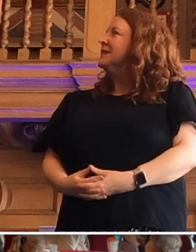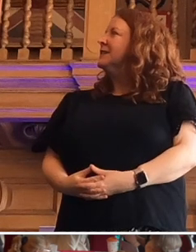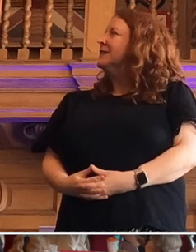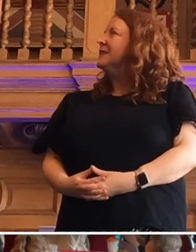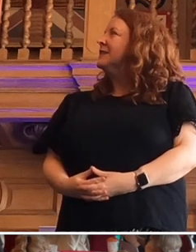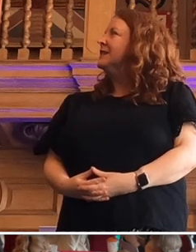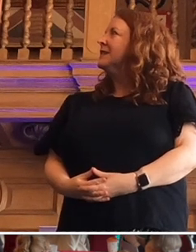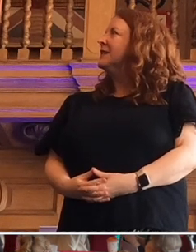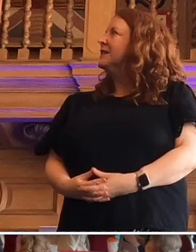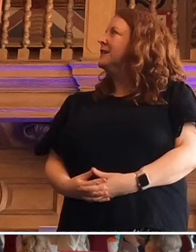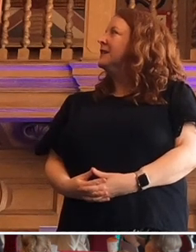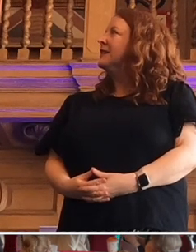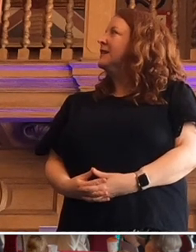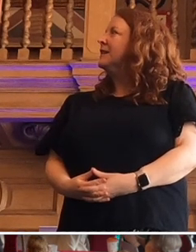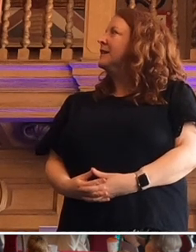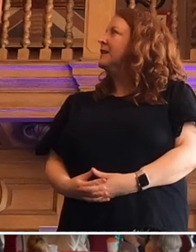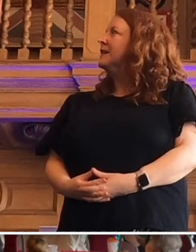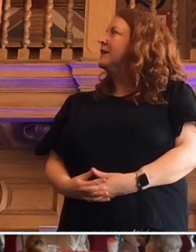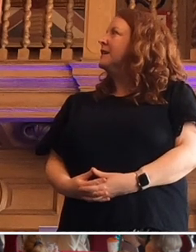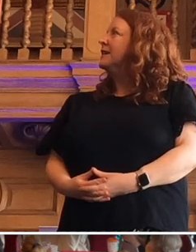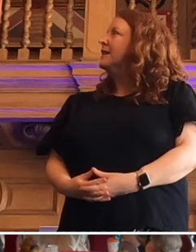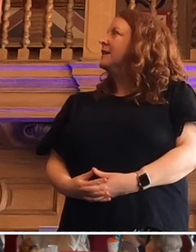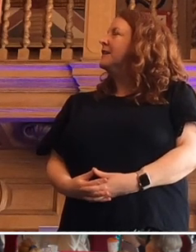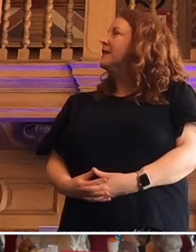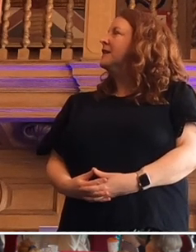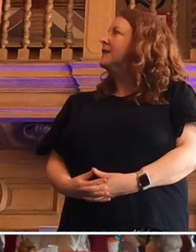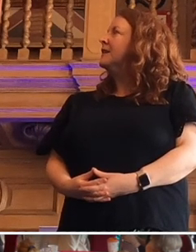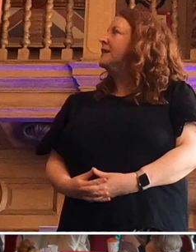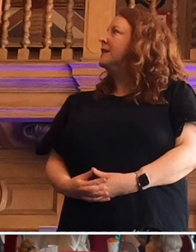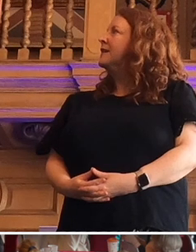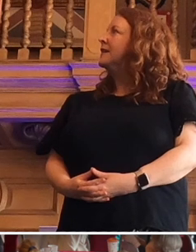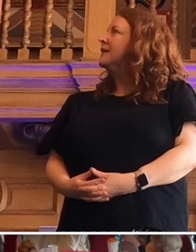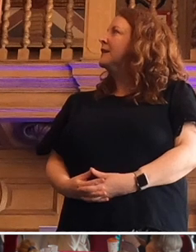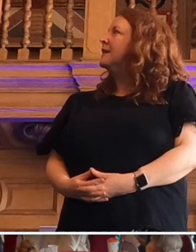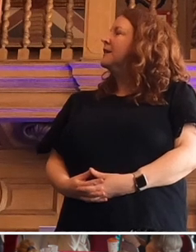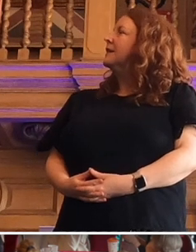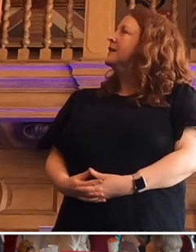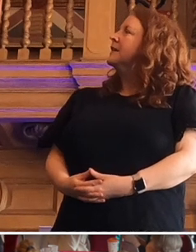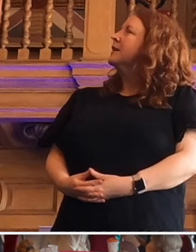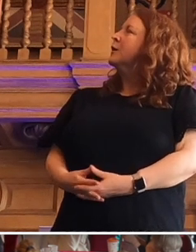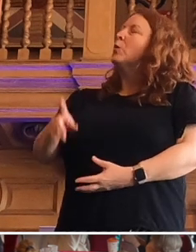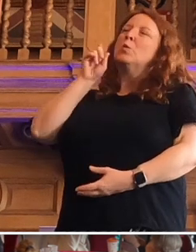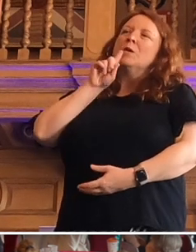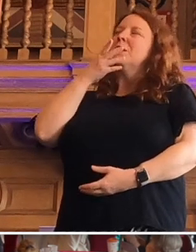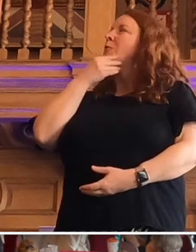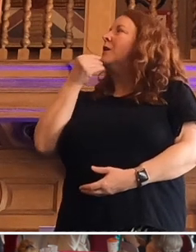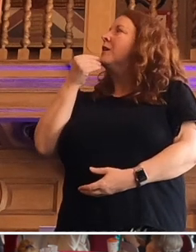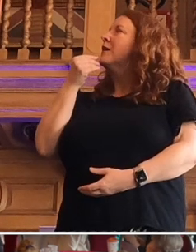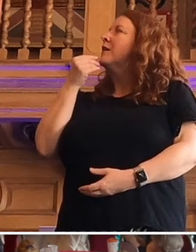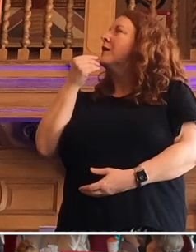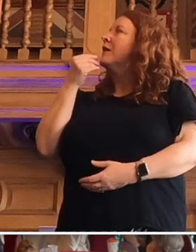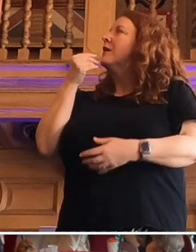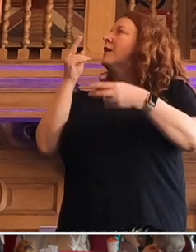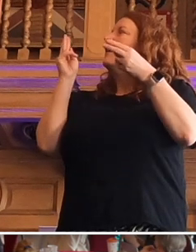in the least deprived 10% of areas, this is women and men in the least